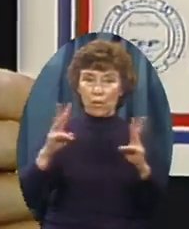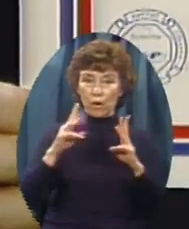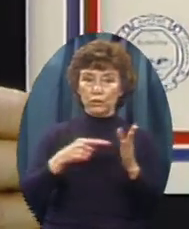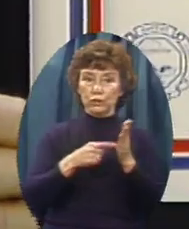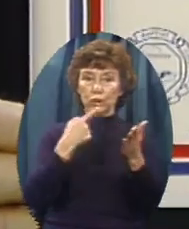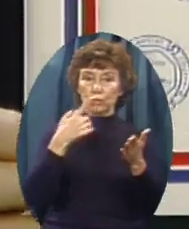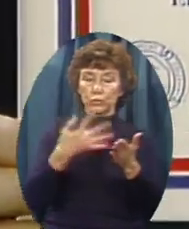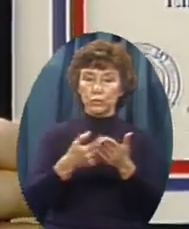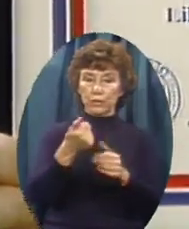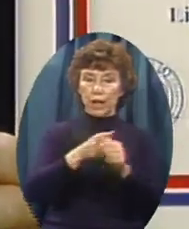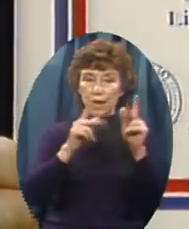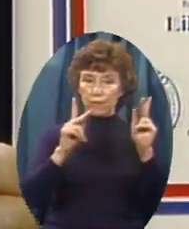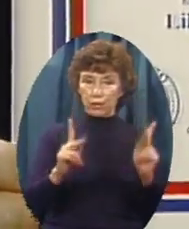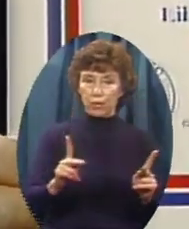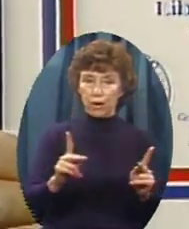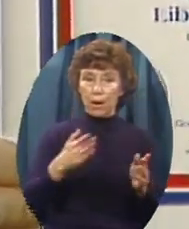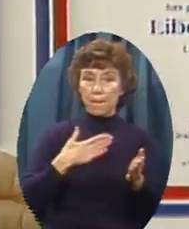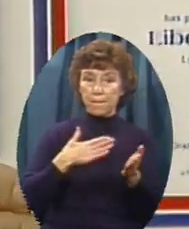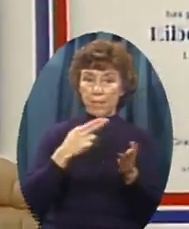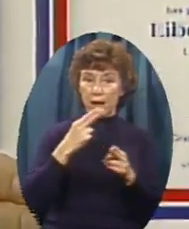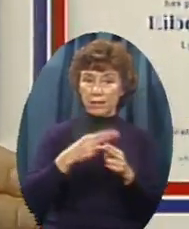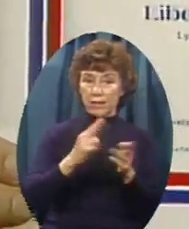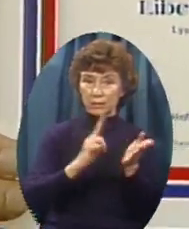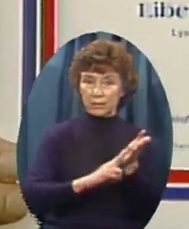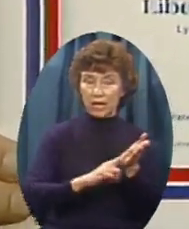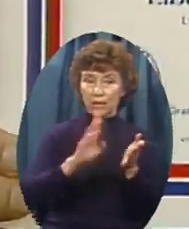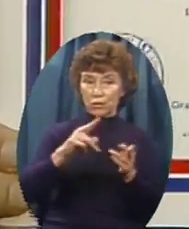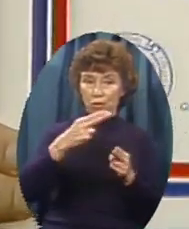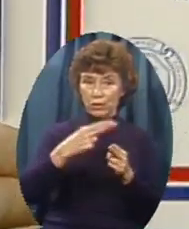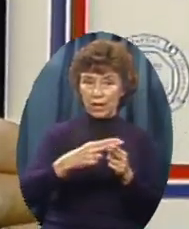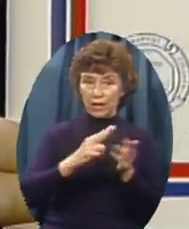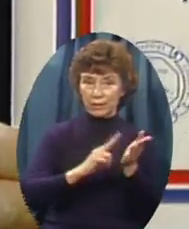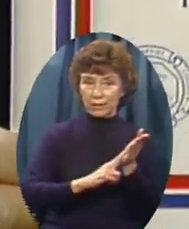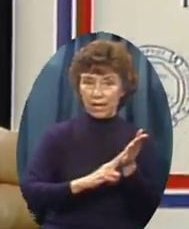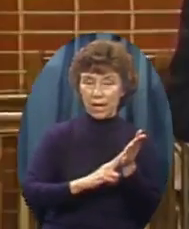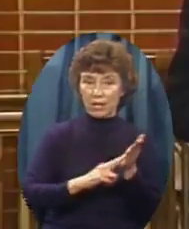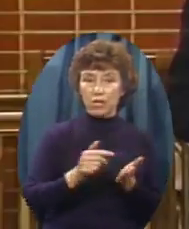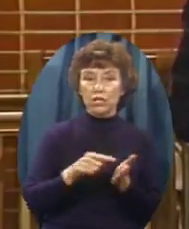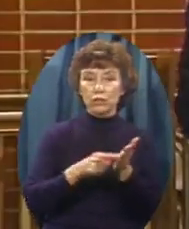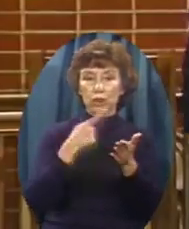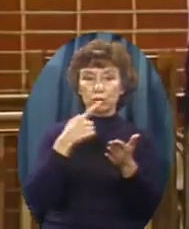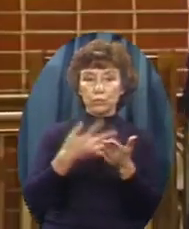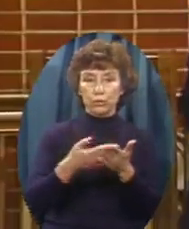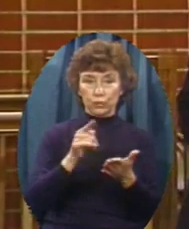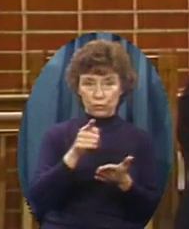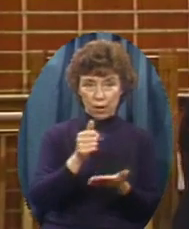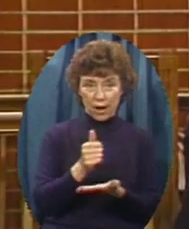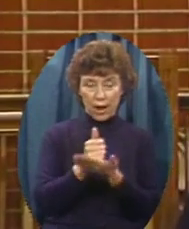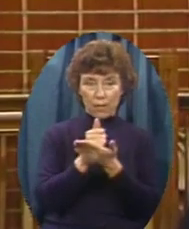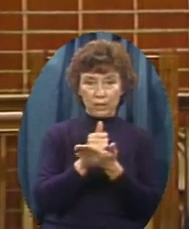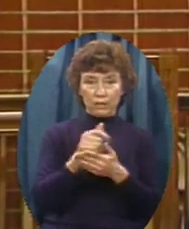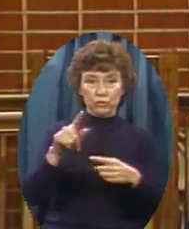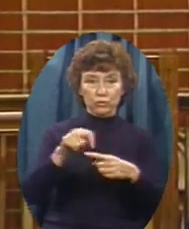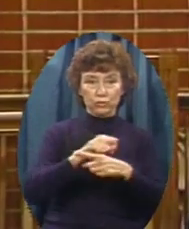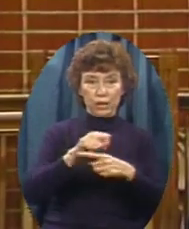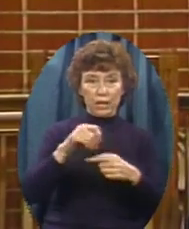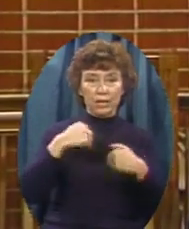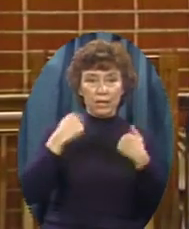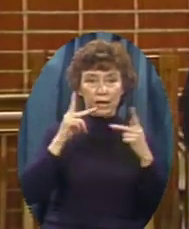to everyone Who comes by With my name Signed to it Your name on it You are helping Train a young champion For Christ We'll ship you today